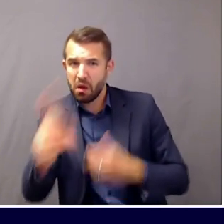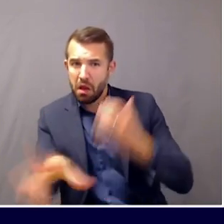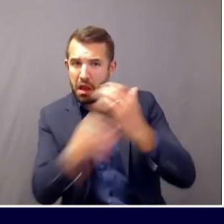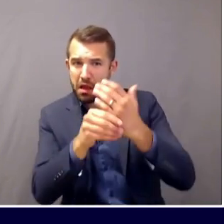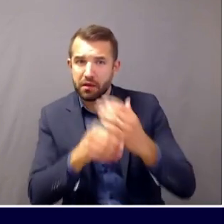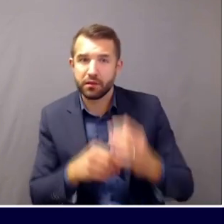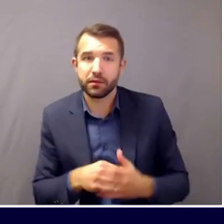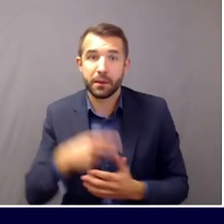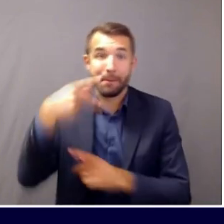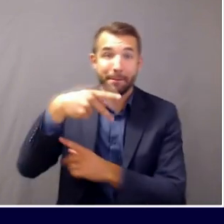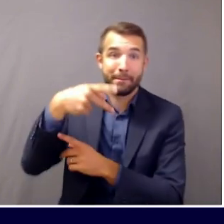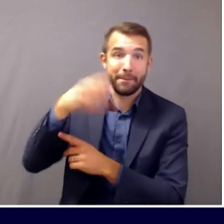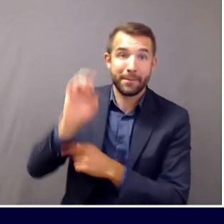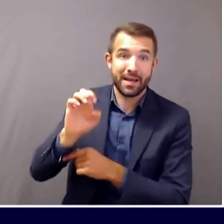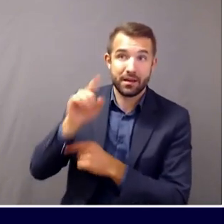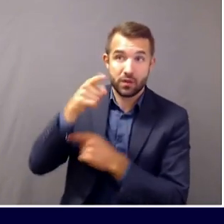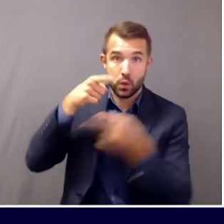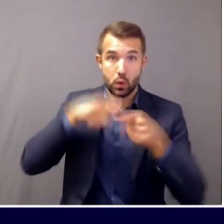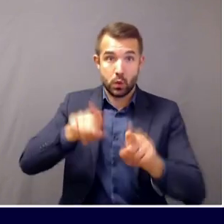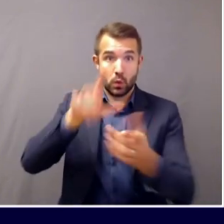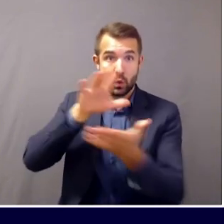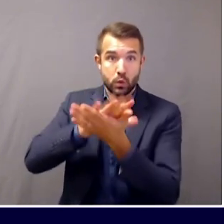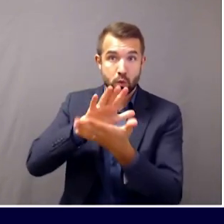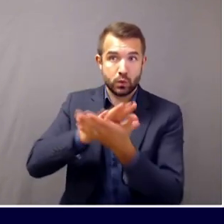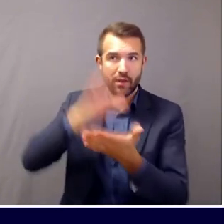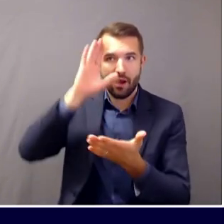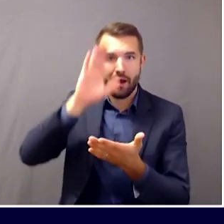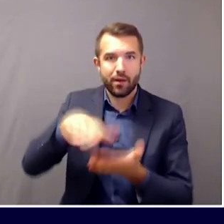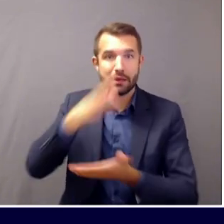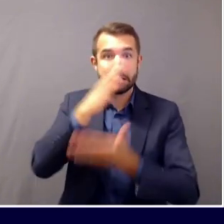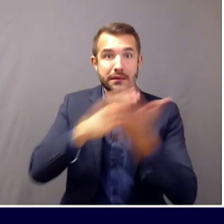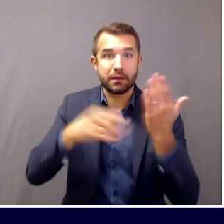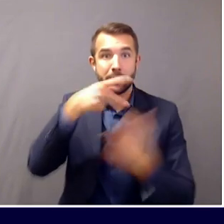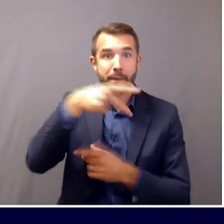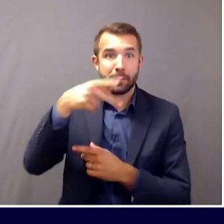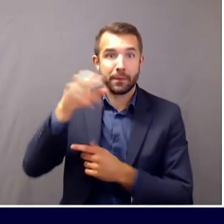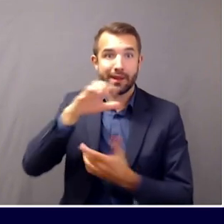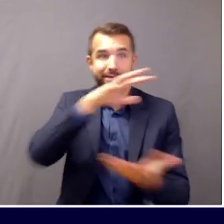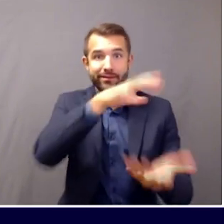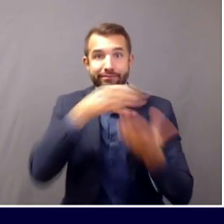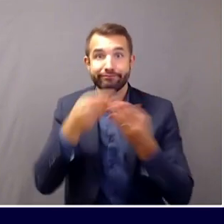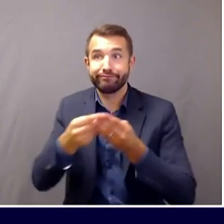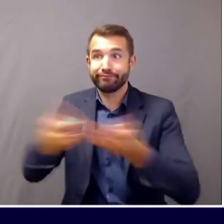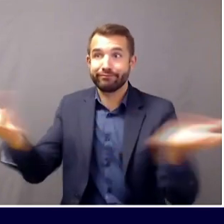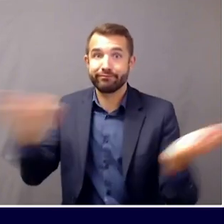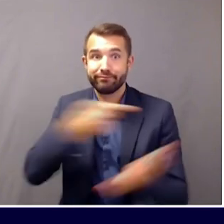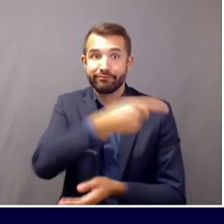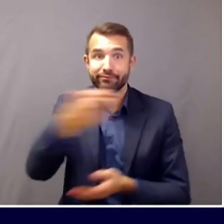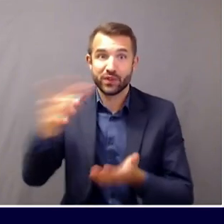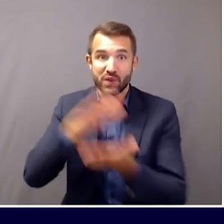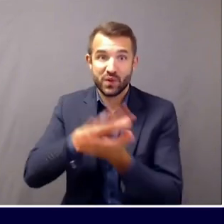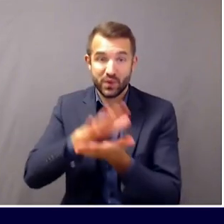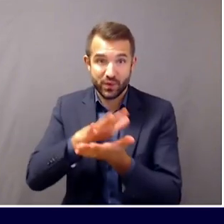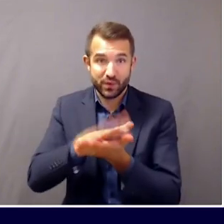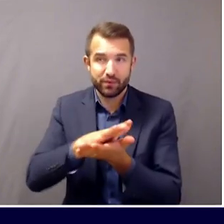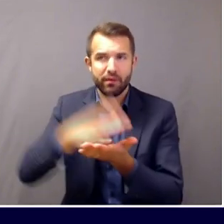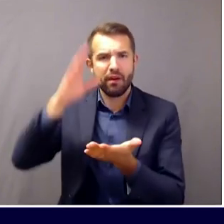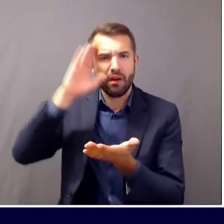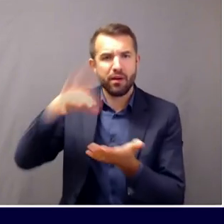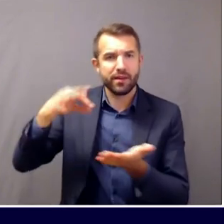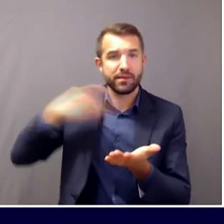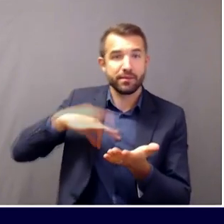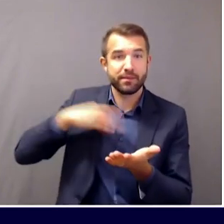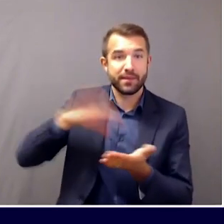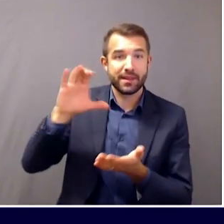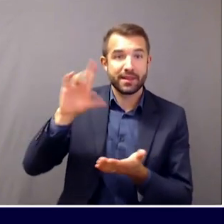I know that it's been distributed to some schools. know that Maine CDC is helping out certain districts and places where they